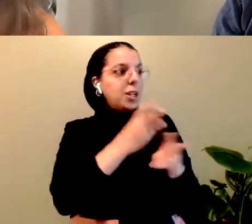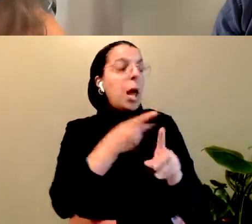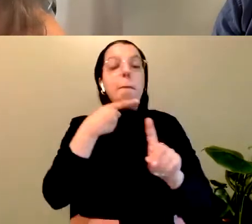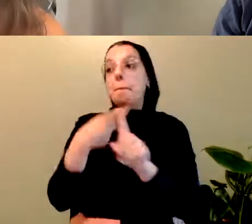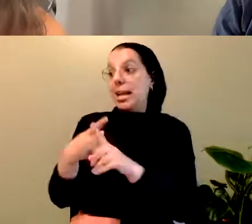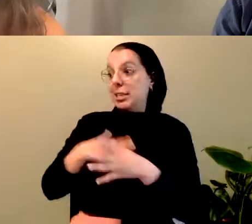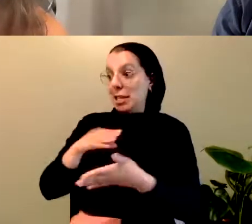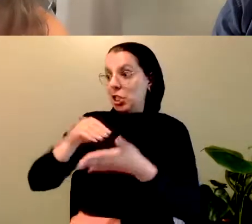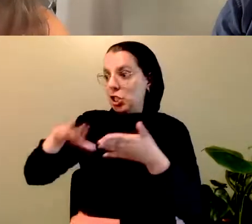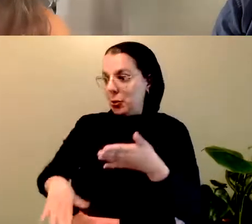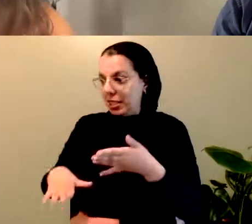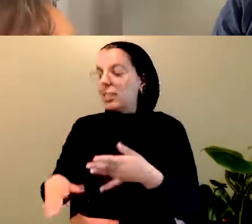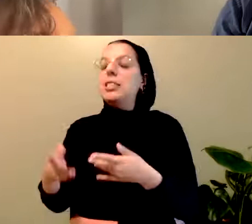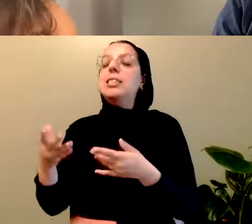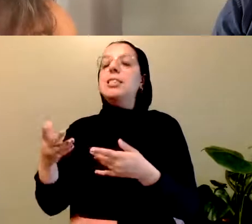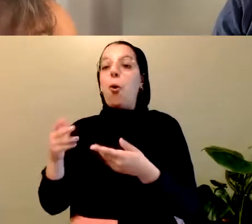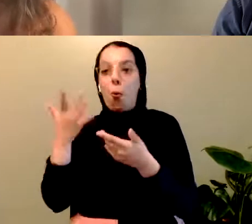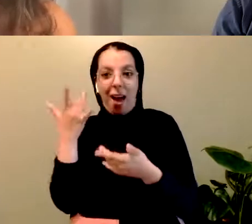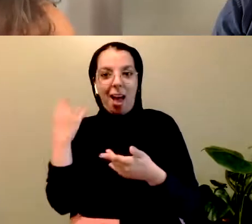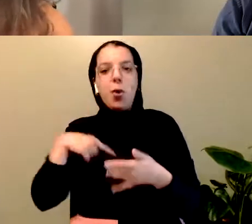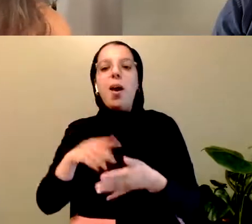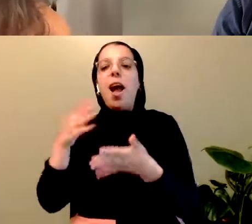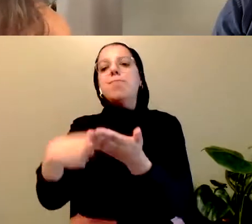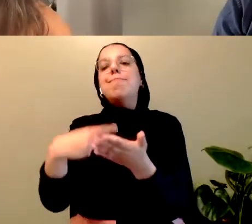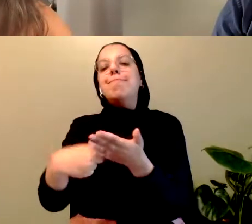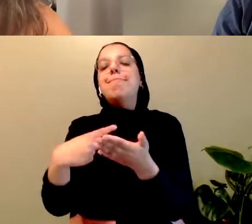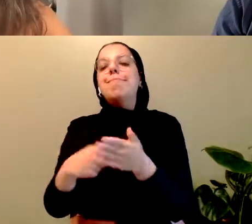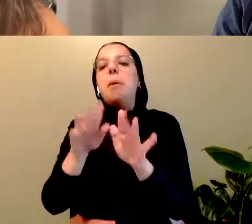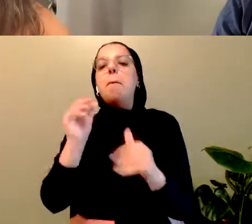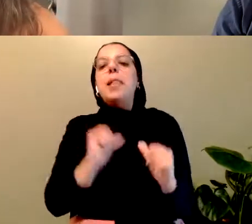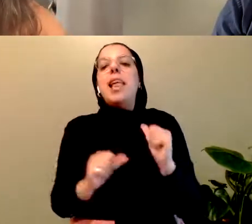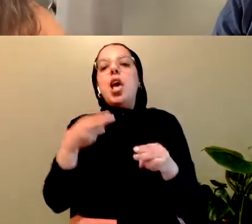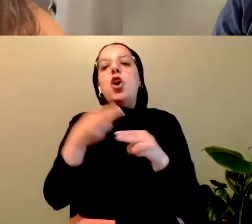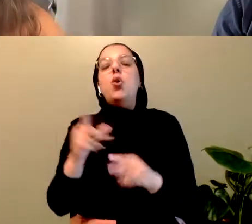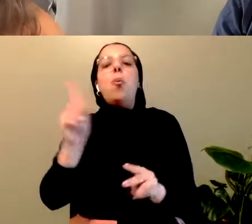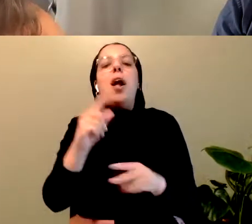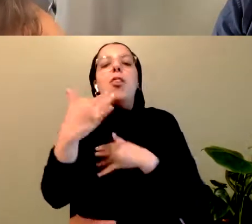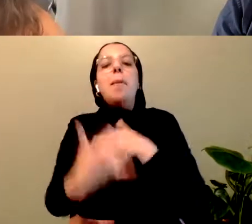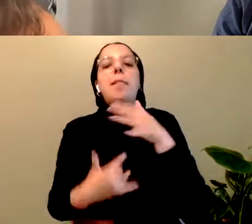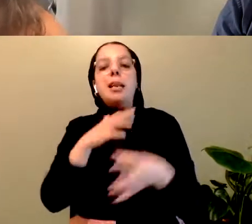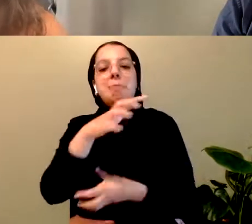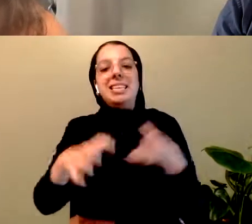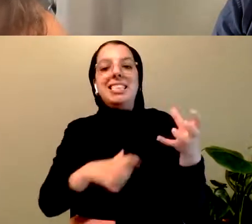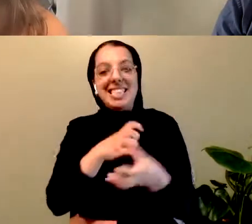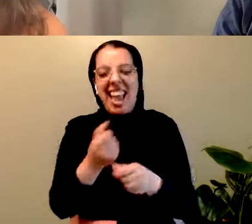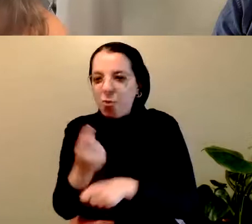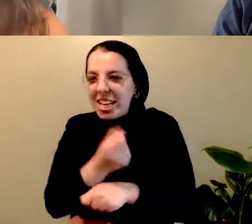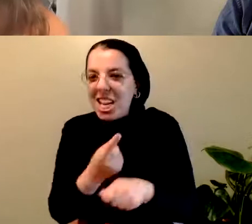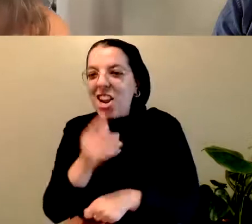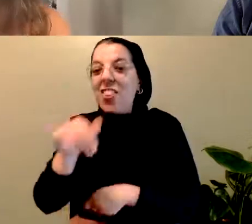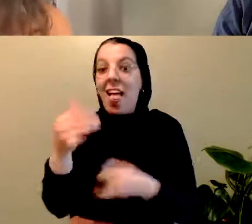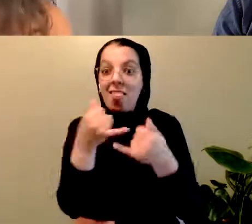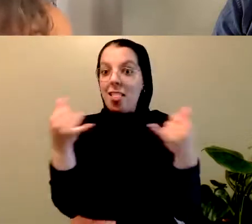the Blood Mixes every year. And every year, there's one particular line from the play that has a huge impact. It is the